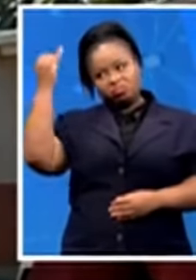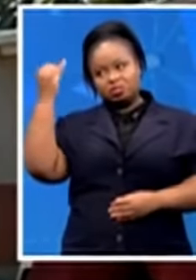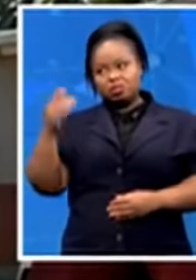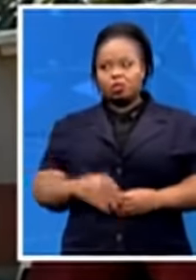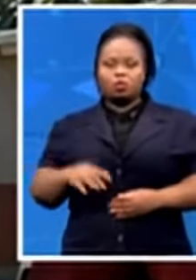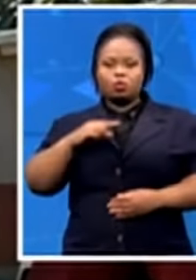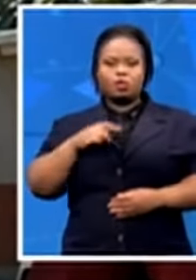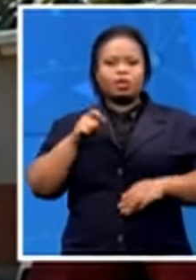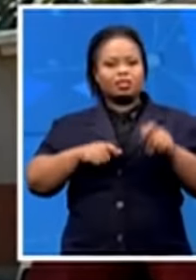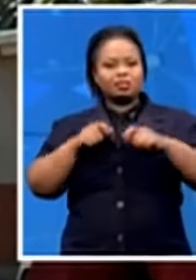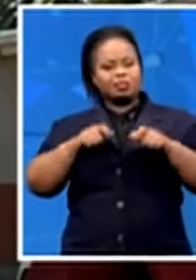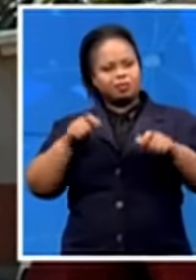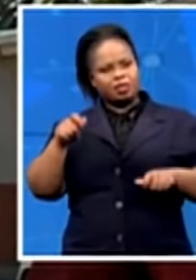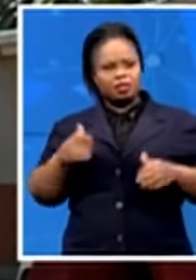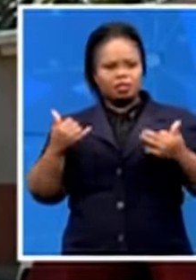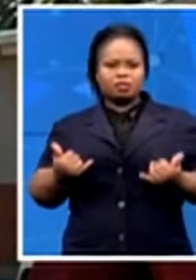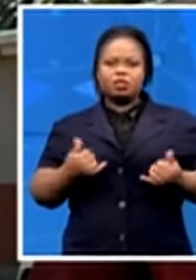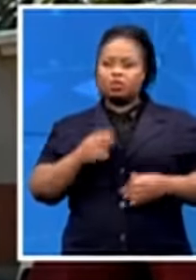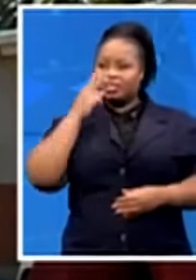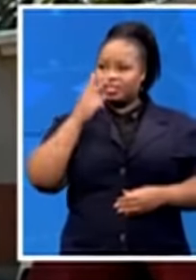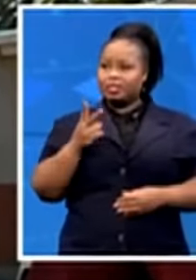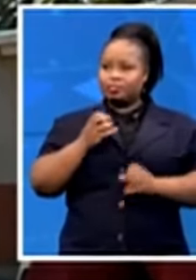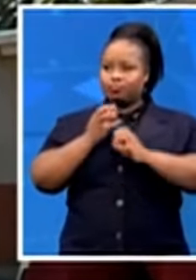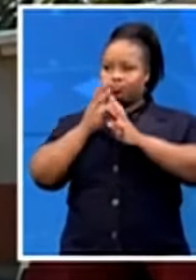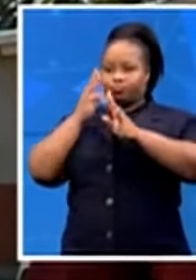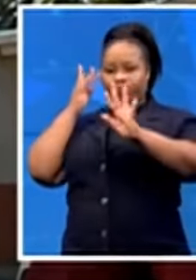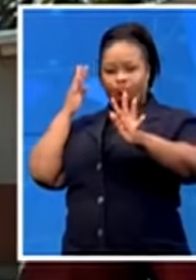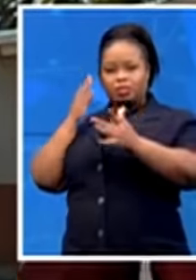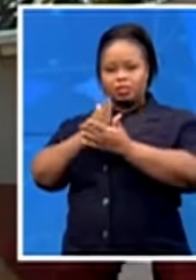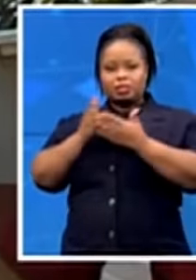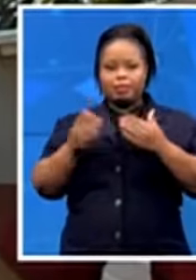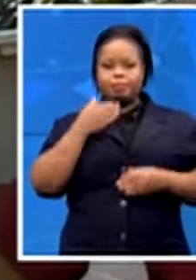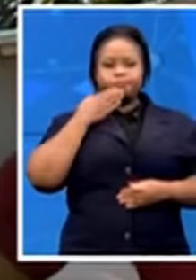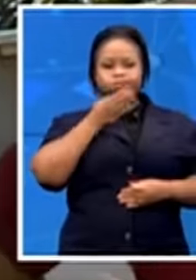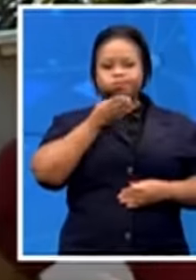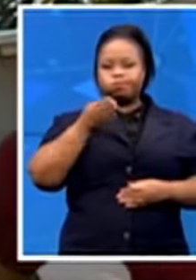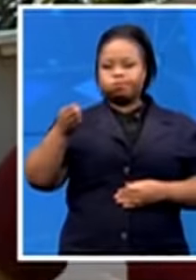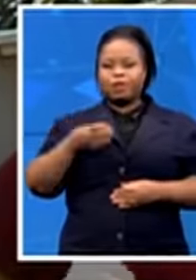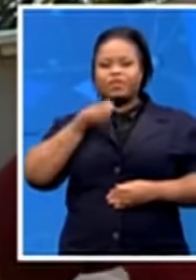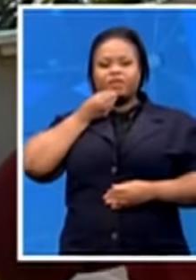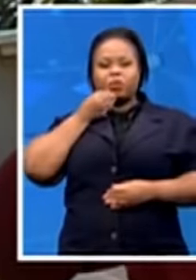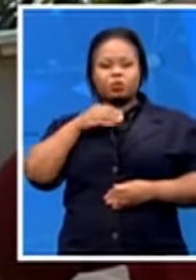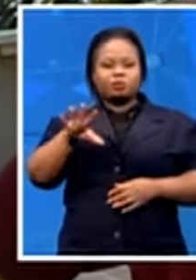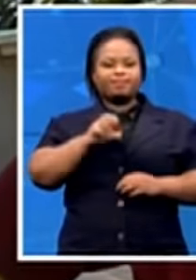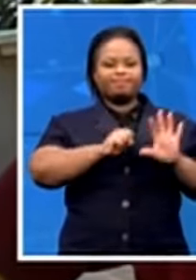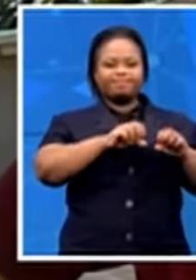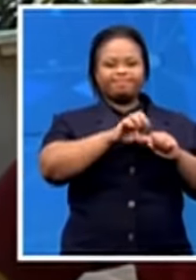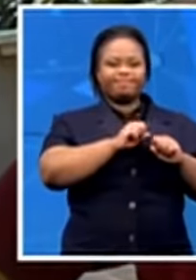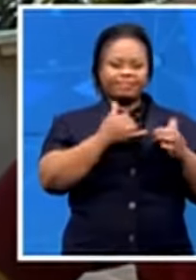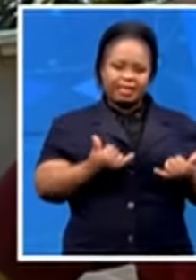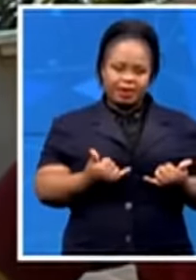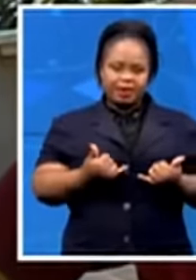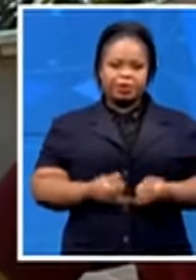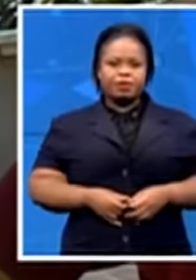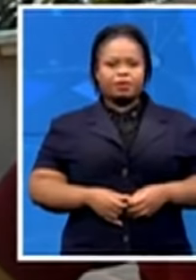seen in long queues getting the, you know, food parcels. But I can tell you that later, then